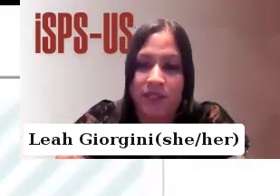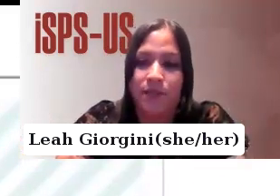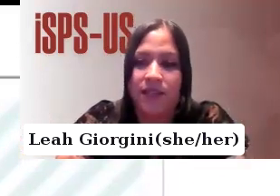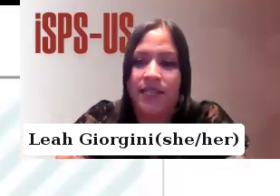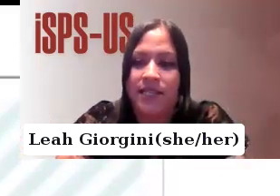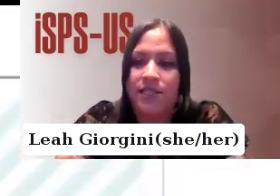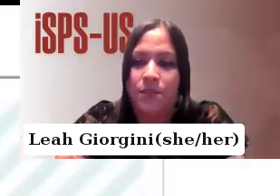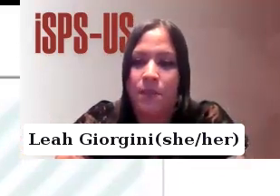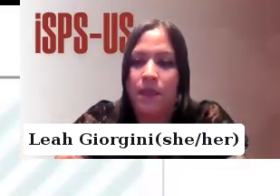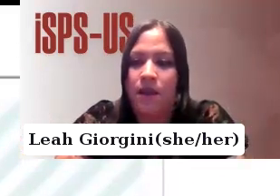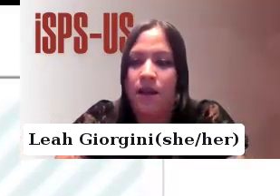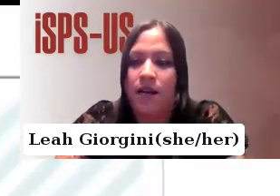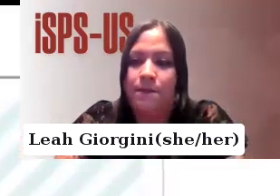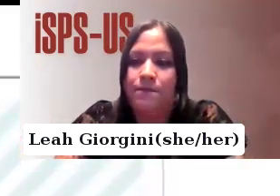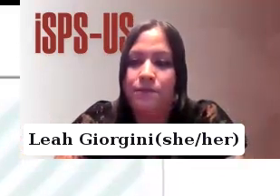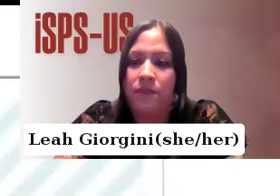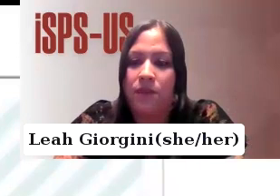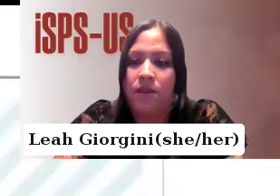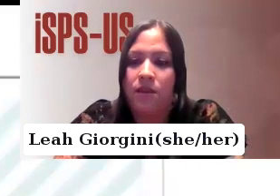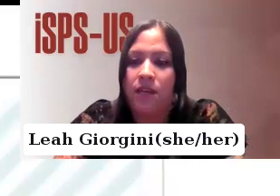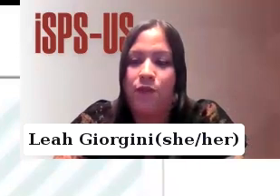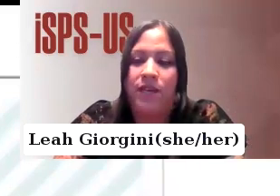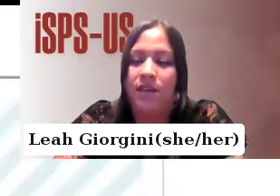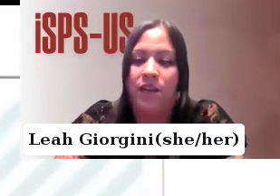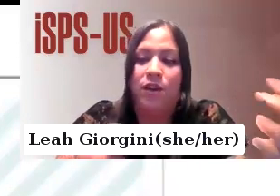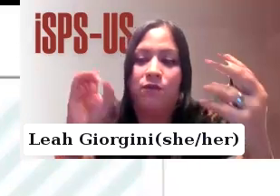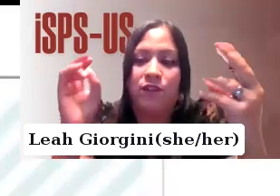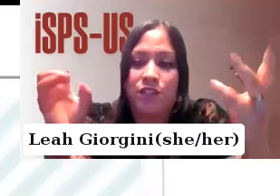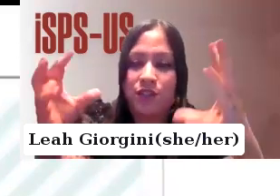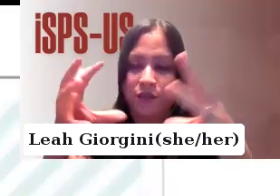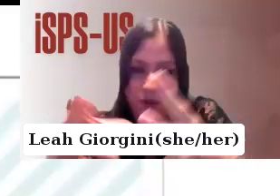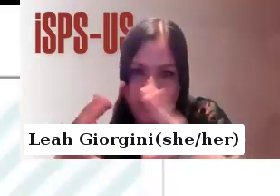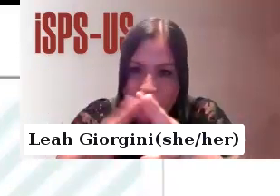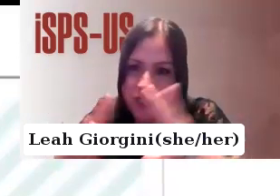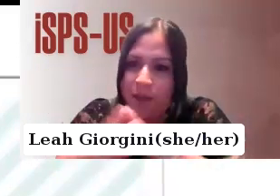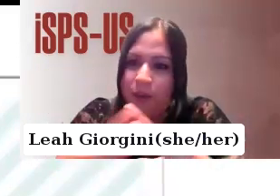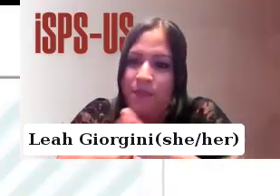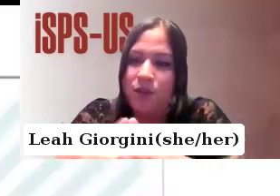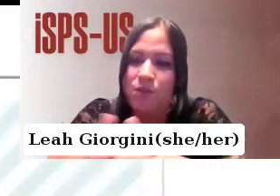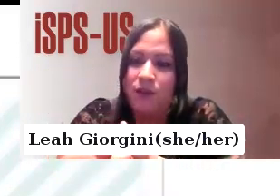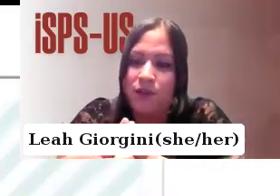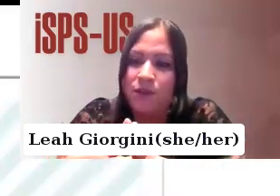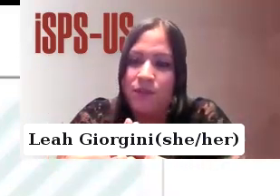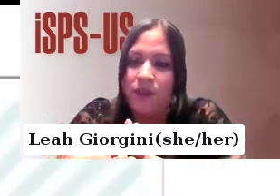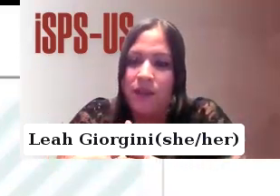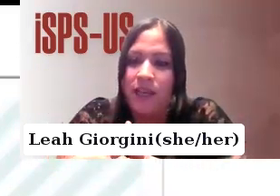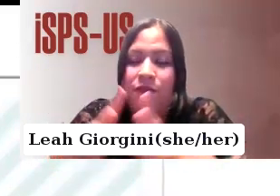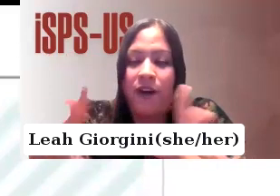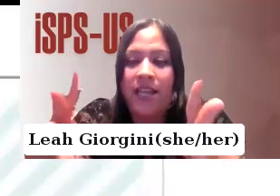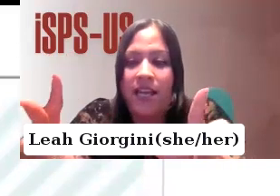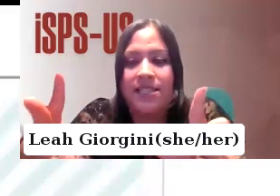the rights of people with disabilities um if we if we reduce our focus to just that biomedical model